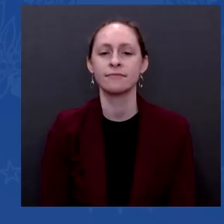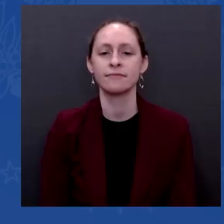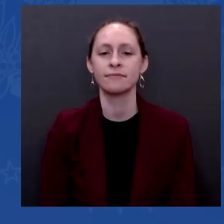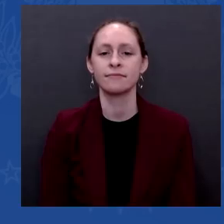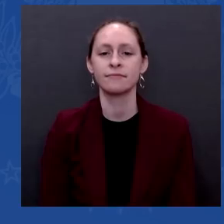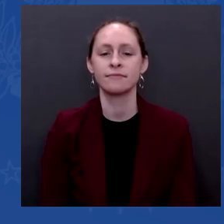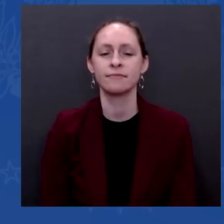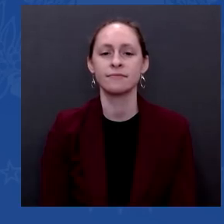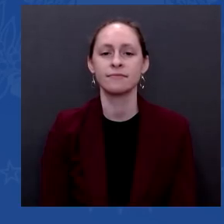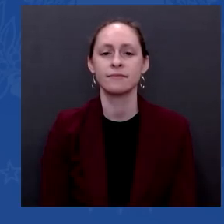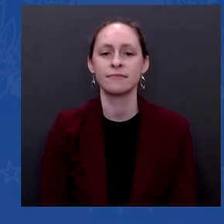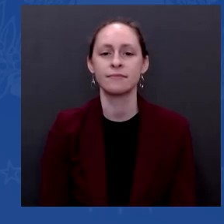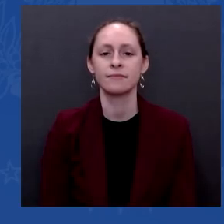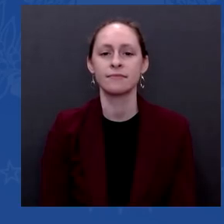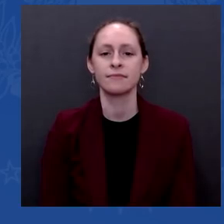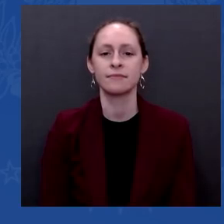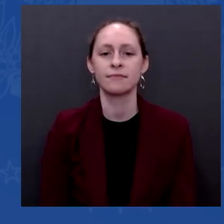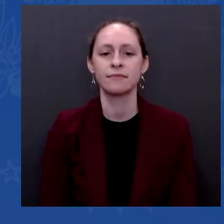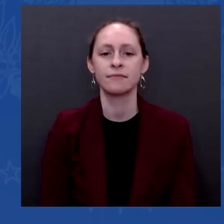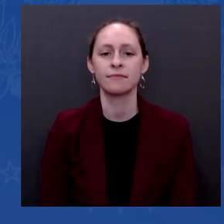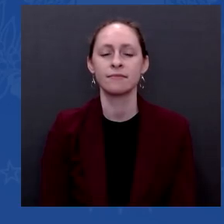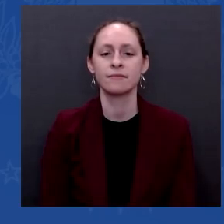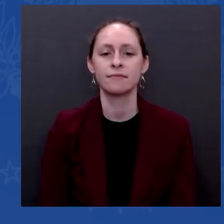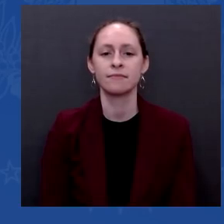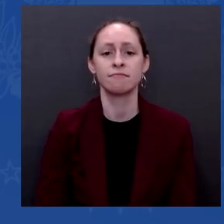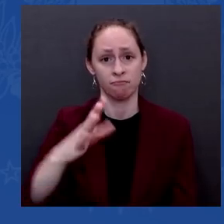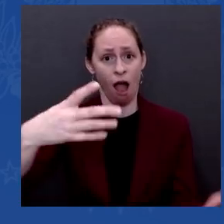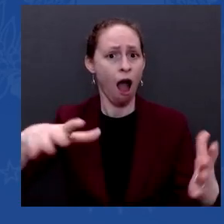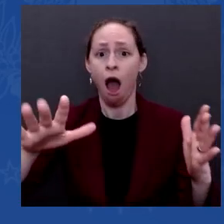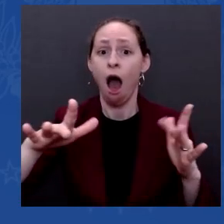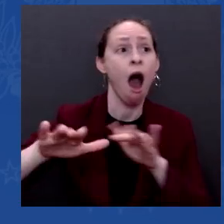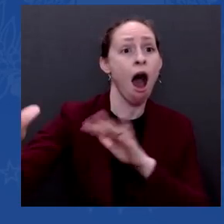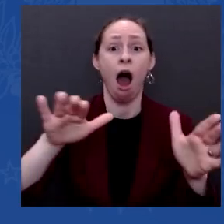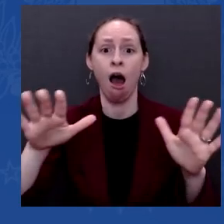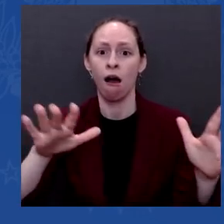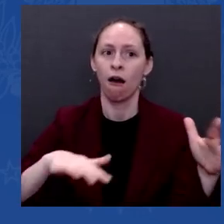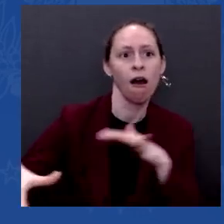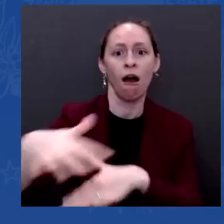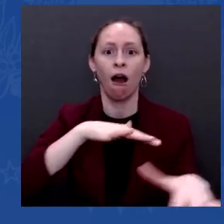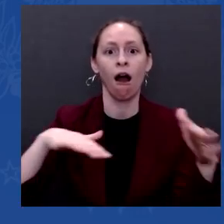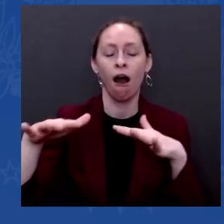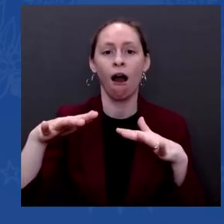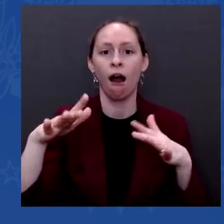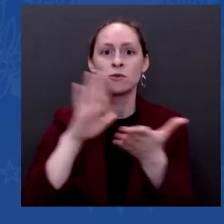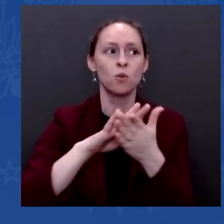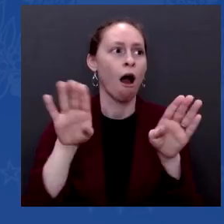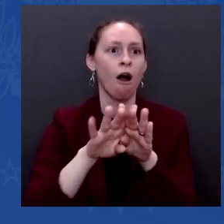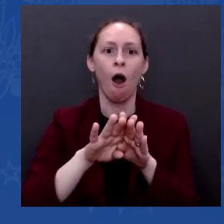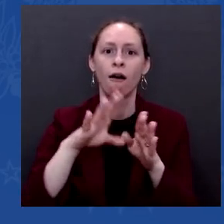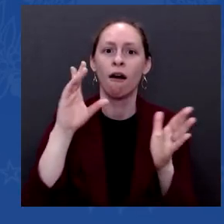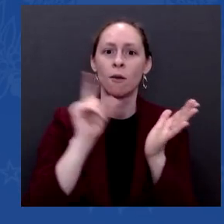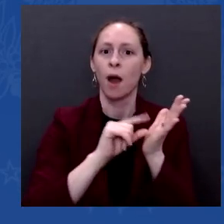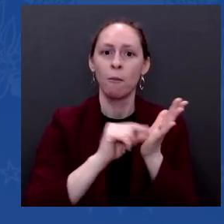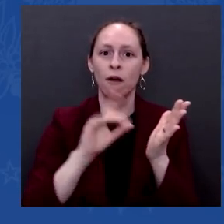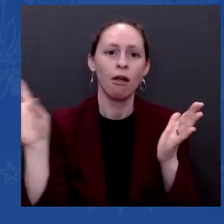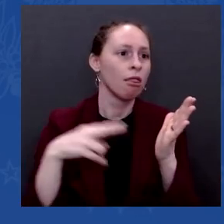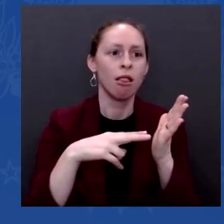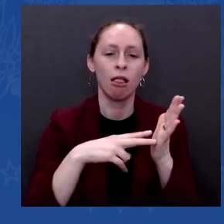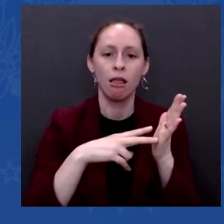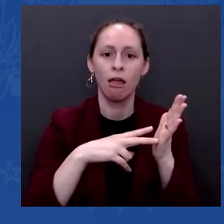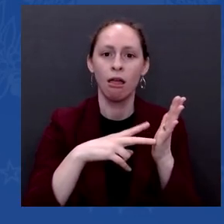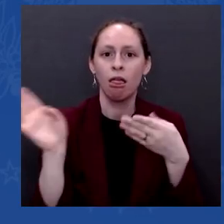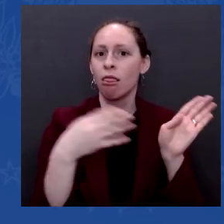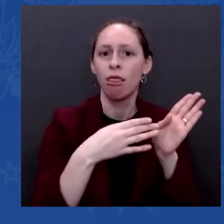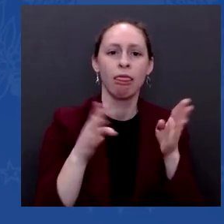page. It's always going to be the top of the news. But let's put it in perspective. Ninety-five, as high as 98% of the